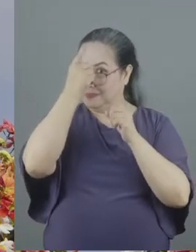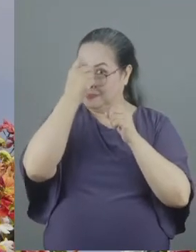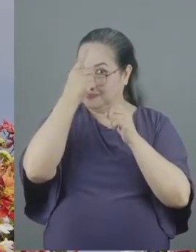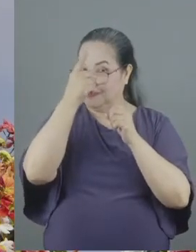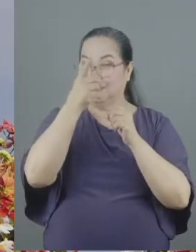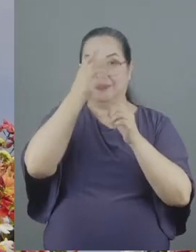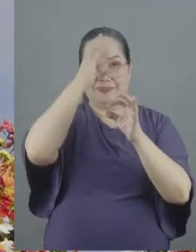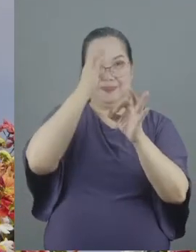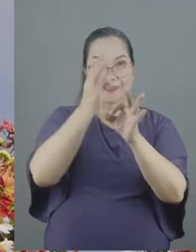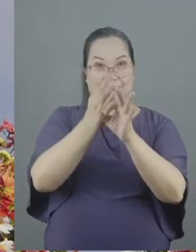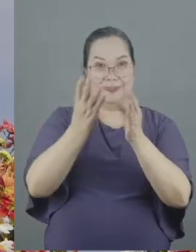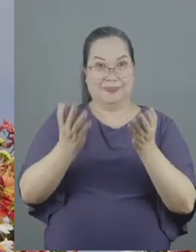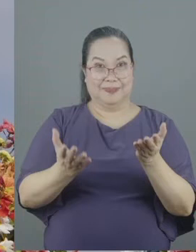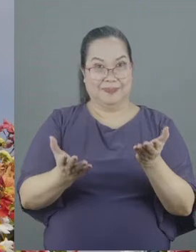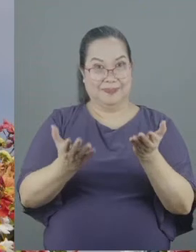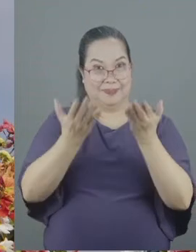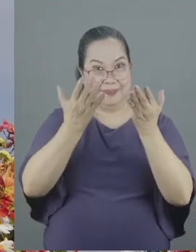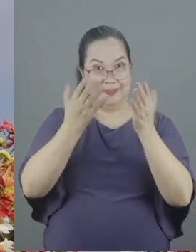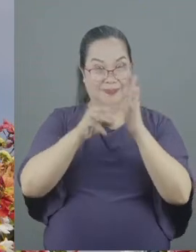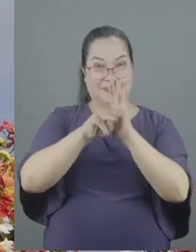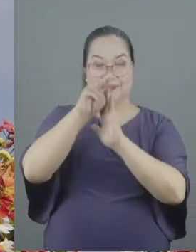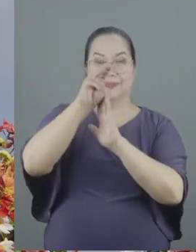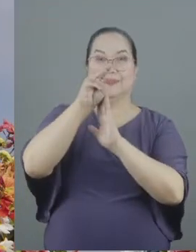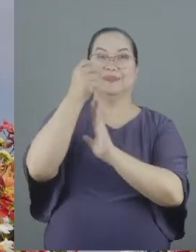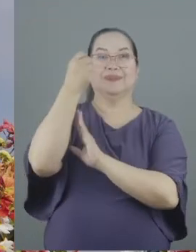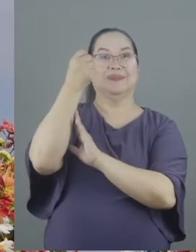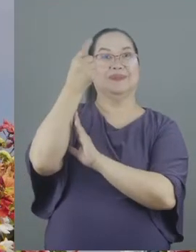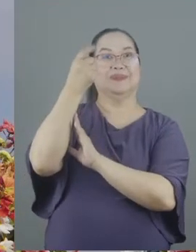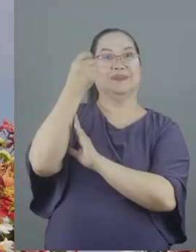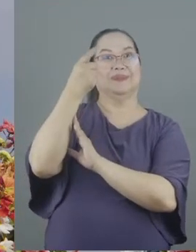lift up the maturity of those who have lesser knowledge and understanding